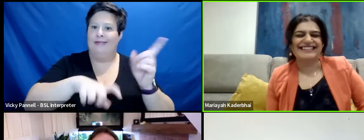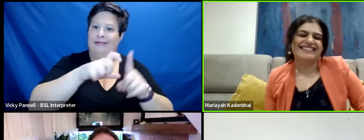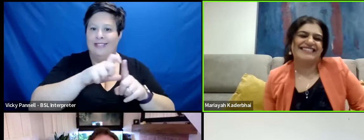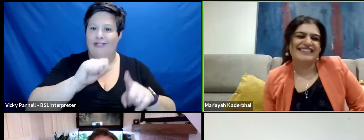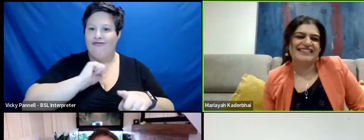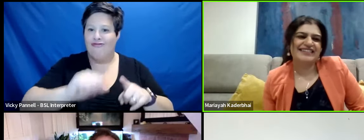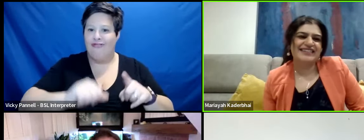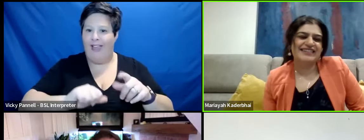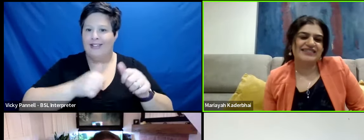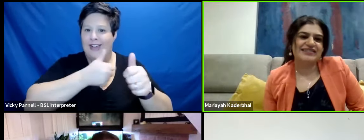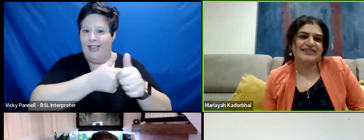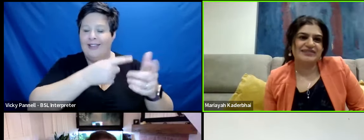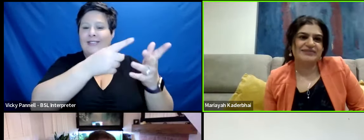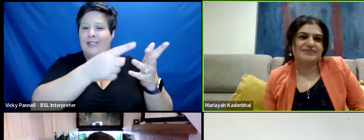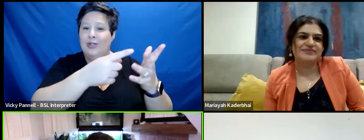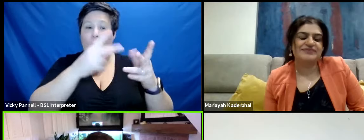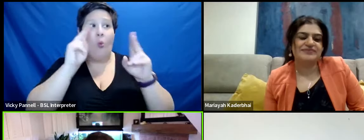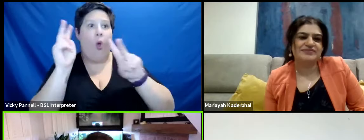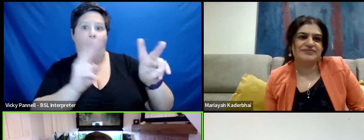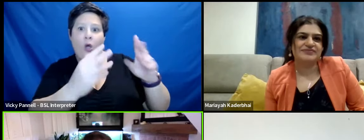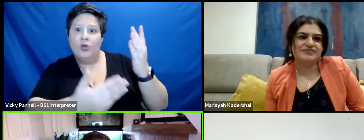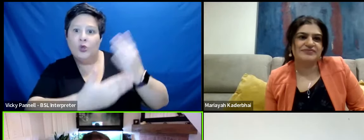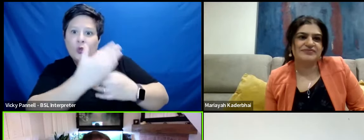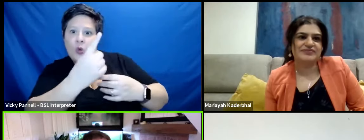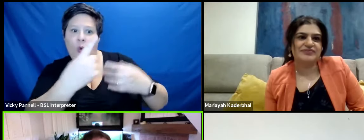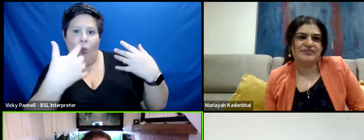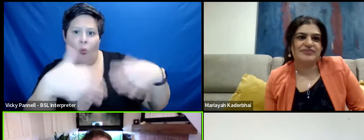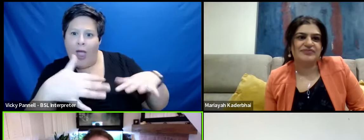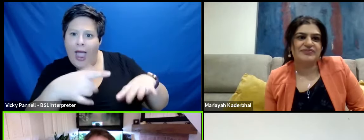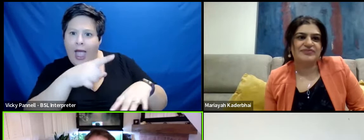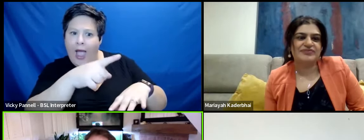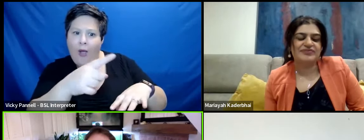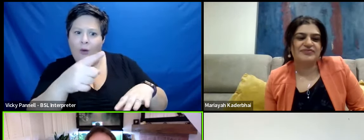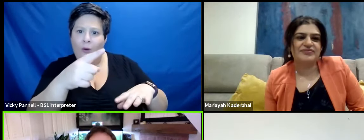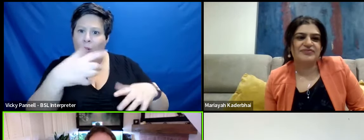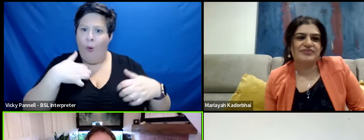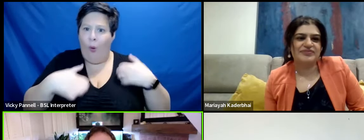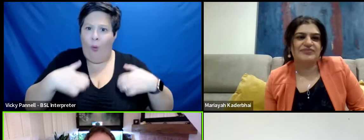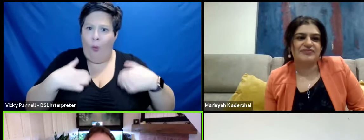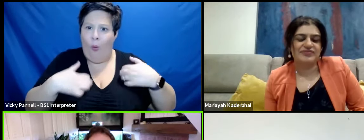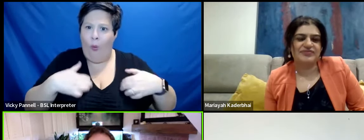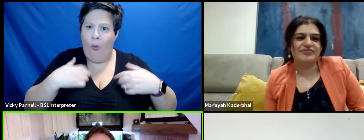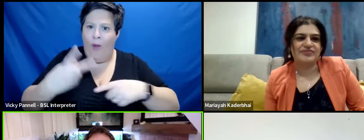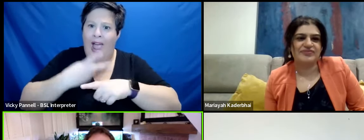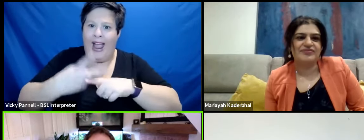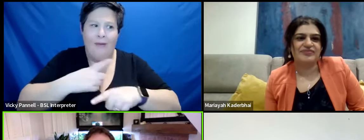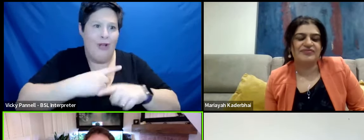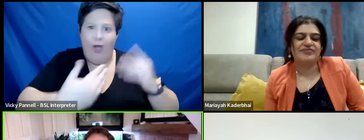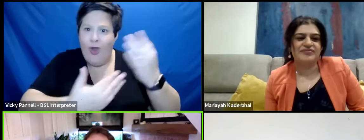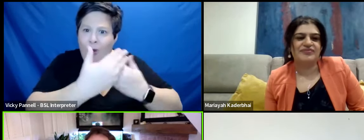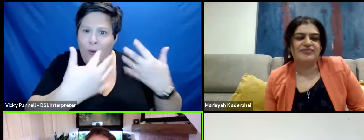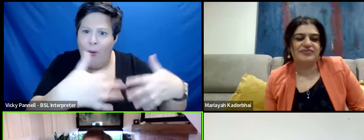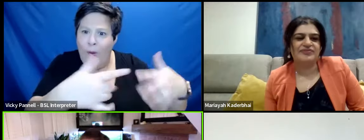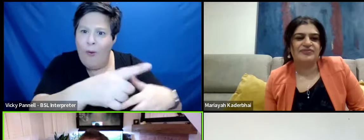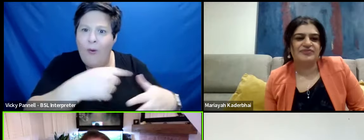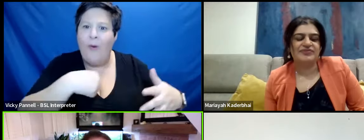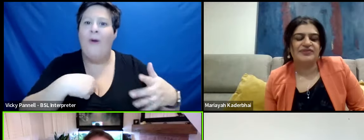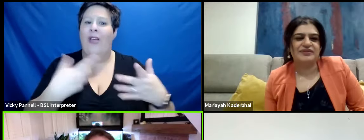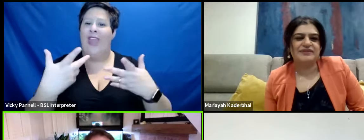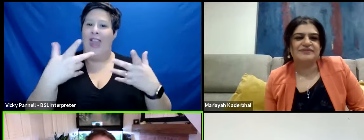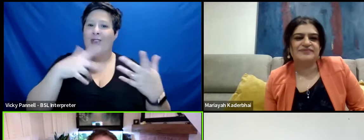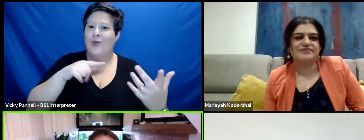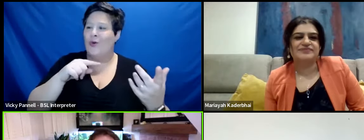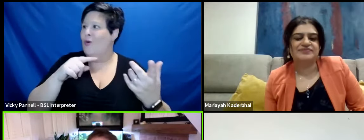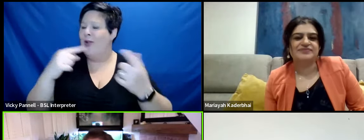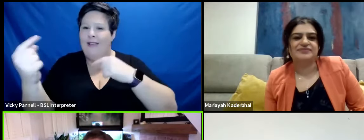You know, you watch them and you marvel at them at what they do and you go, wow, and it excites you again do you know what I mean? then, and then you just bounce